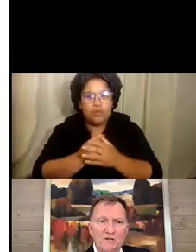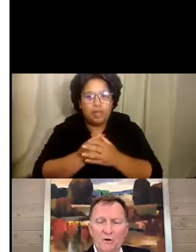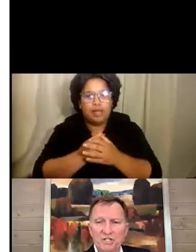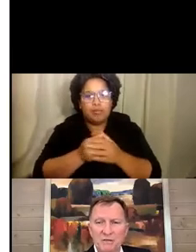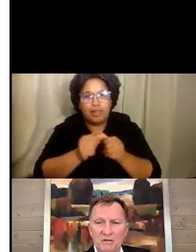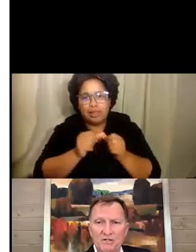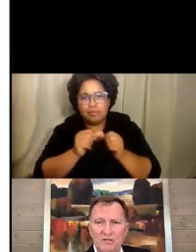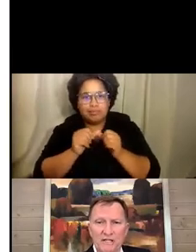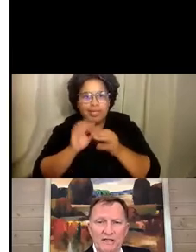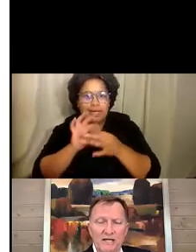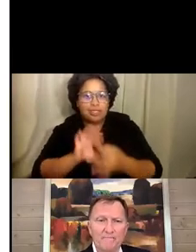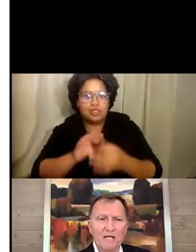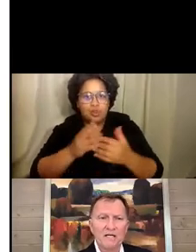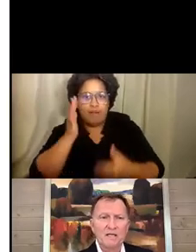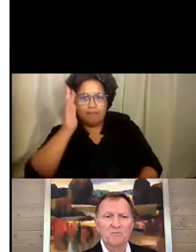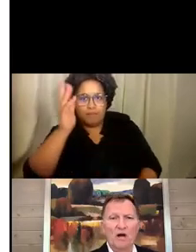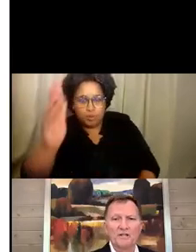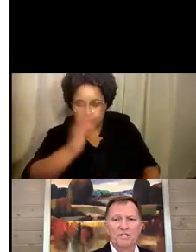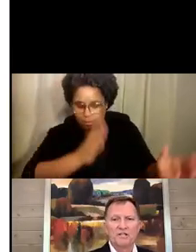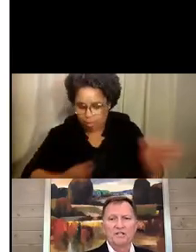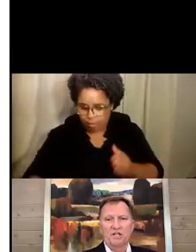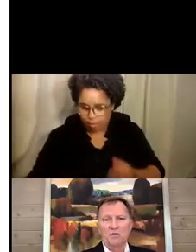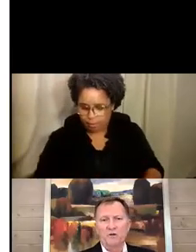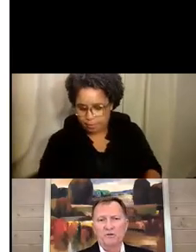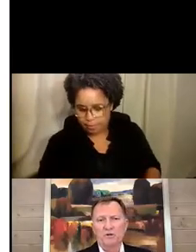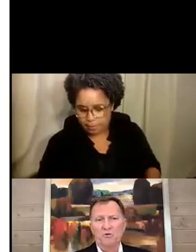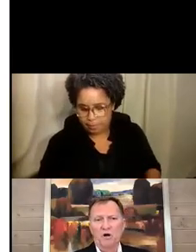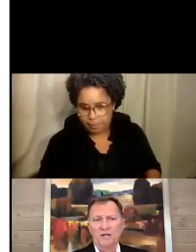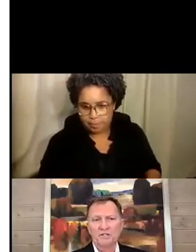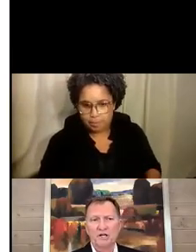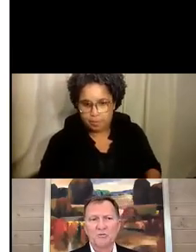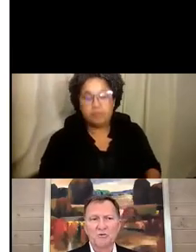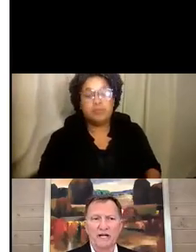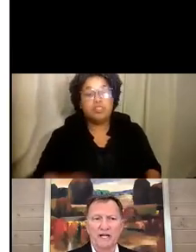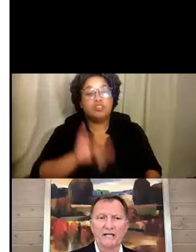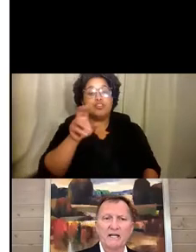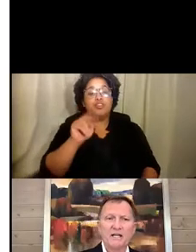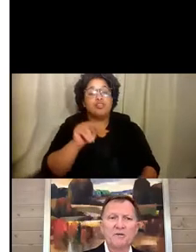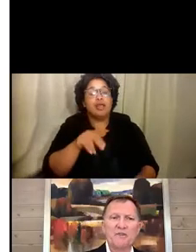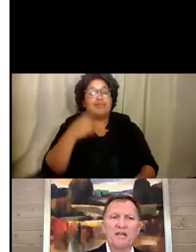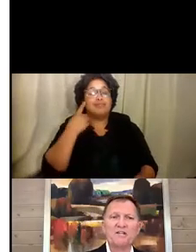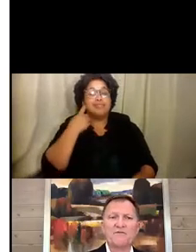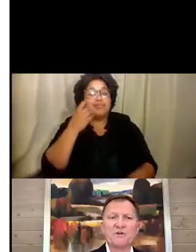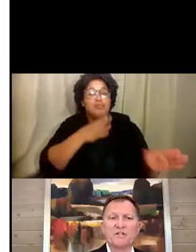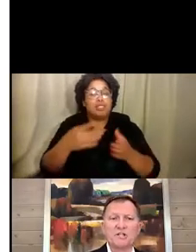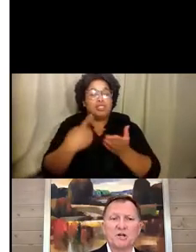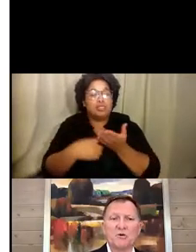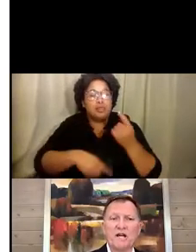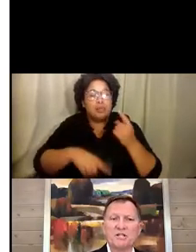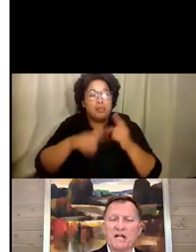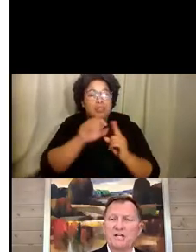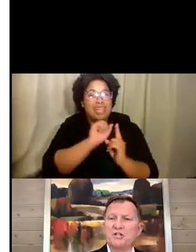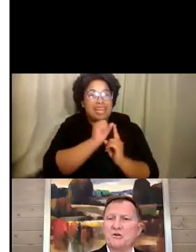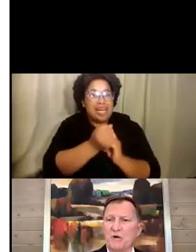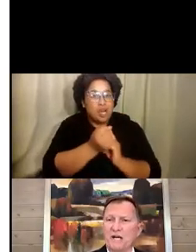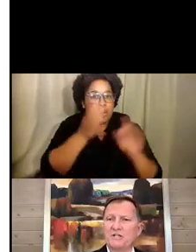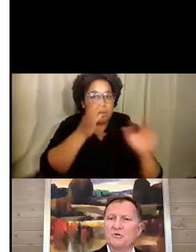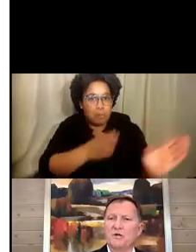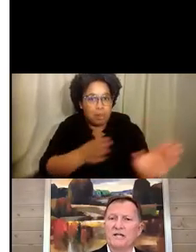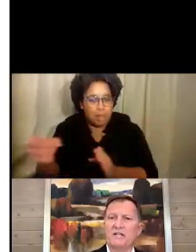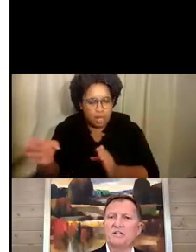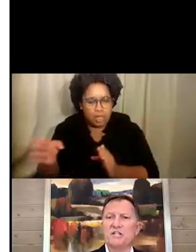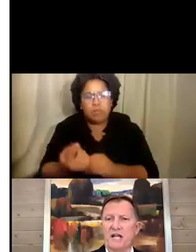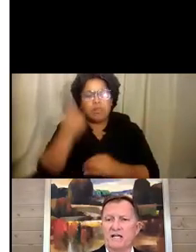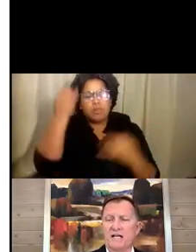So very similar to the process that Jen went through on scenario planning, some things for consideration as you get ready